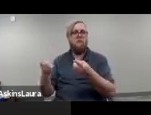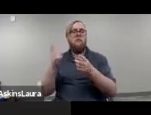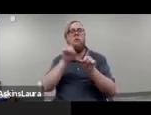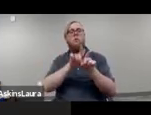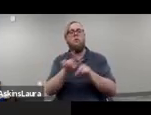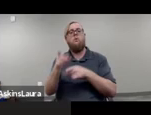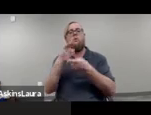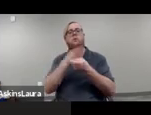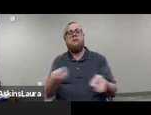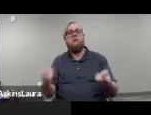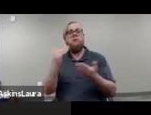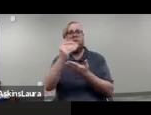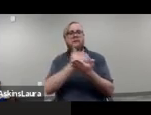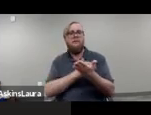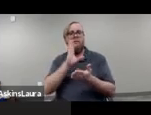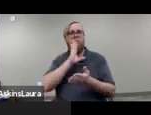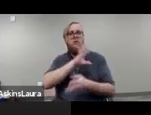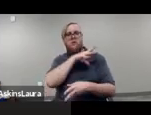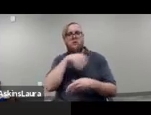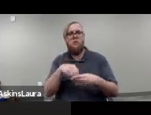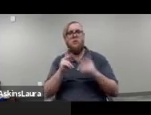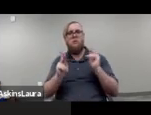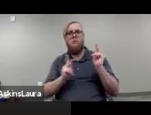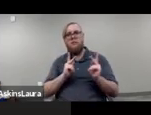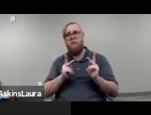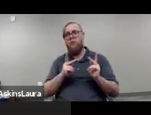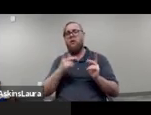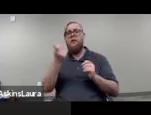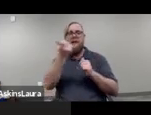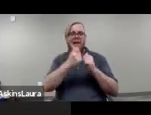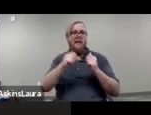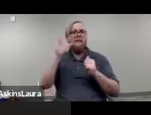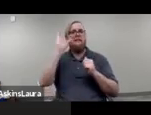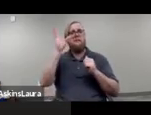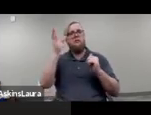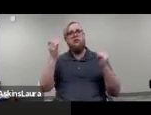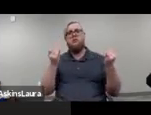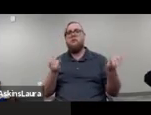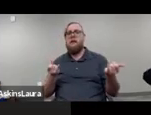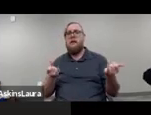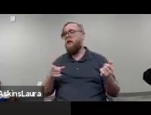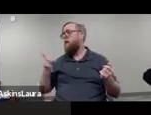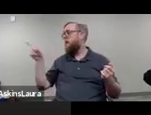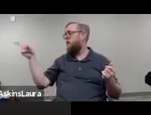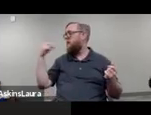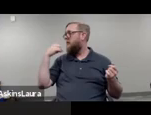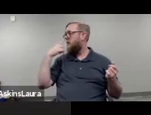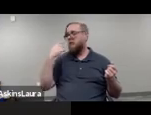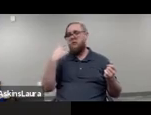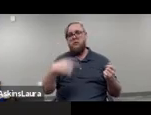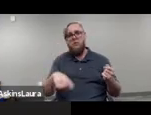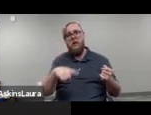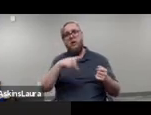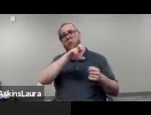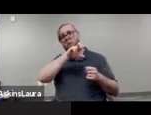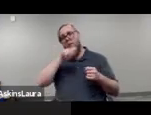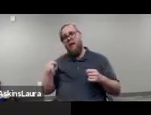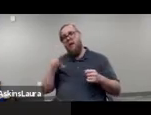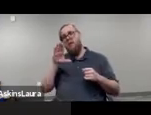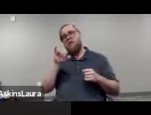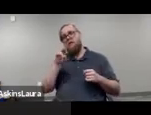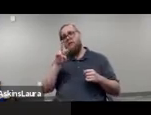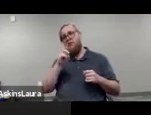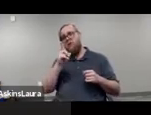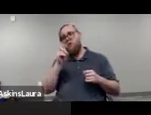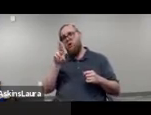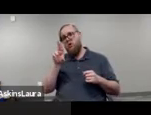resource list is going to include everyone's material including any speeches that were presented today do you mind if I just go back to that question about conservatorship